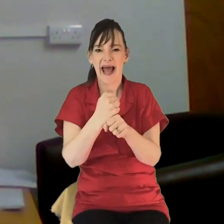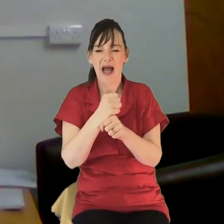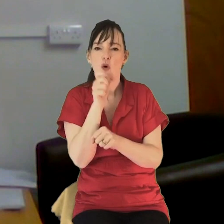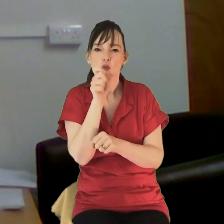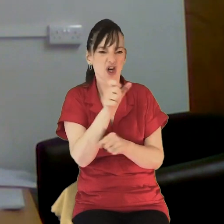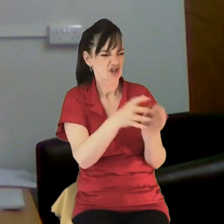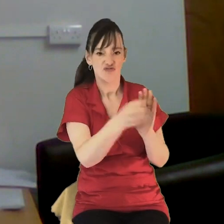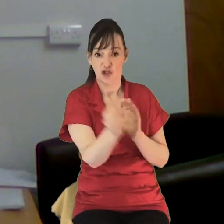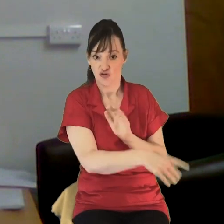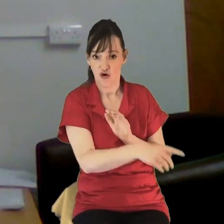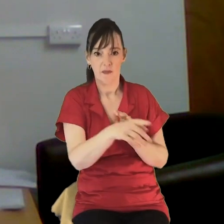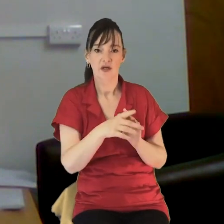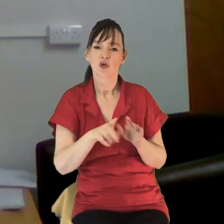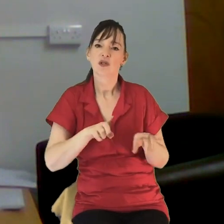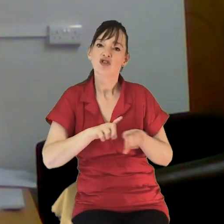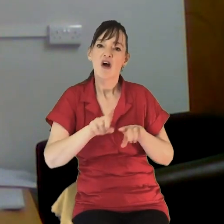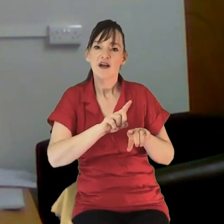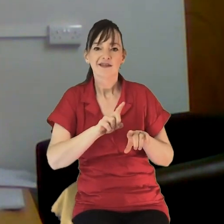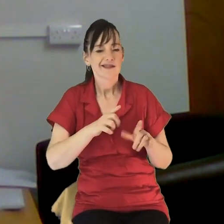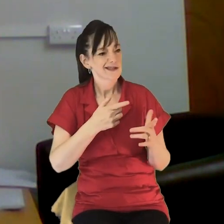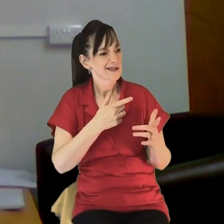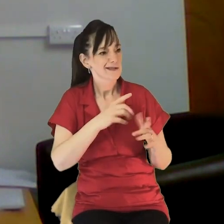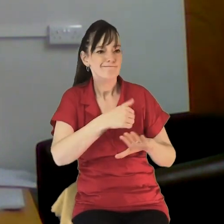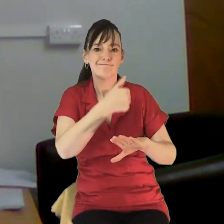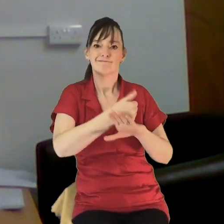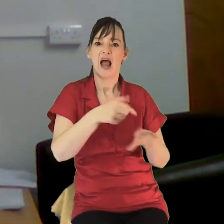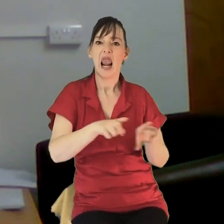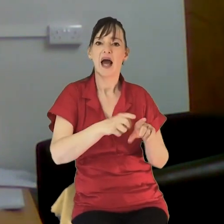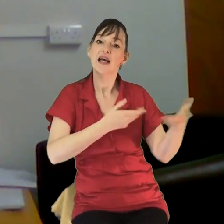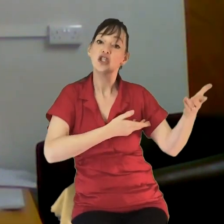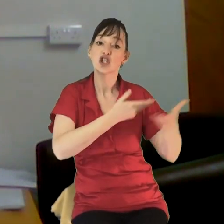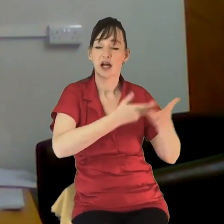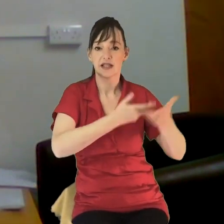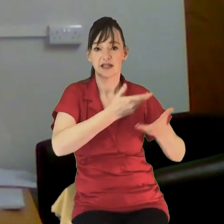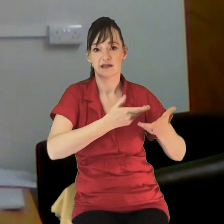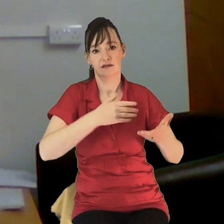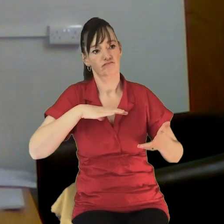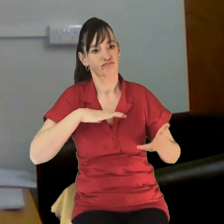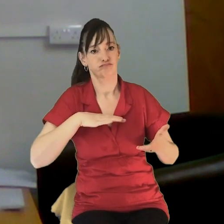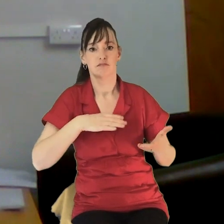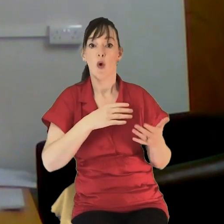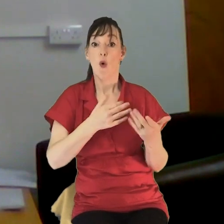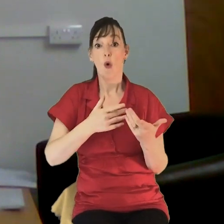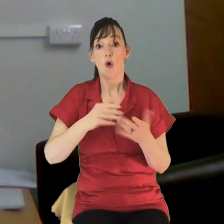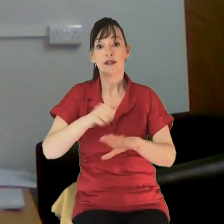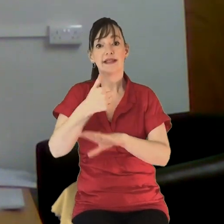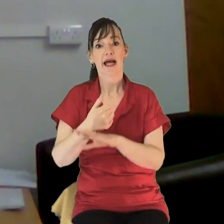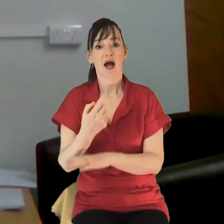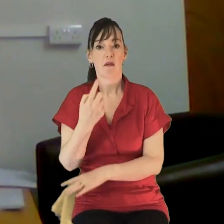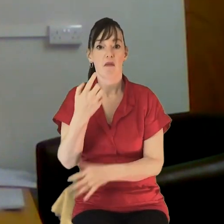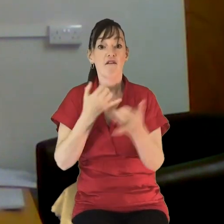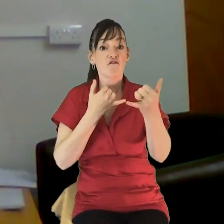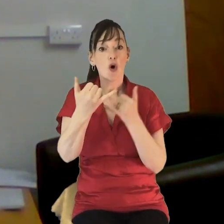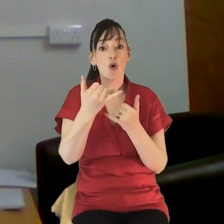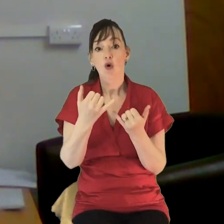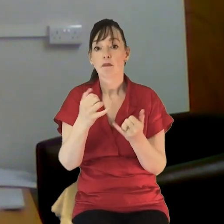connected up and have a conversation with that pastoral edge to it. So we've offered even one off phone calls for people where